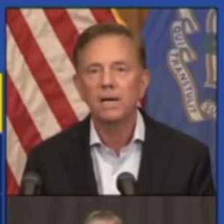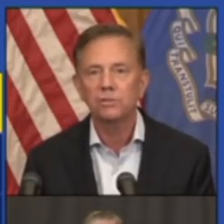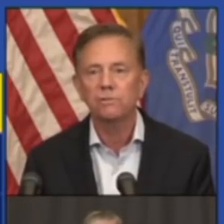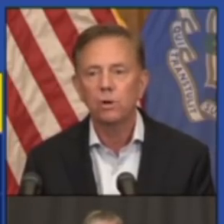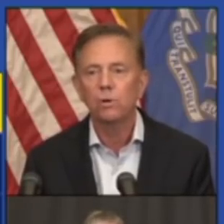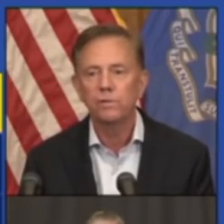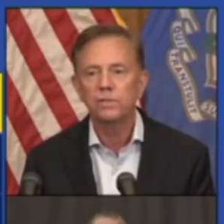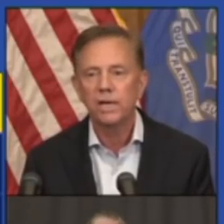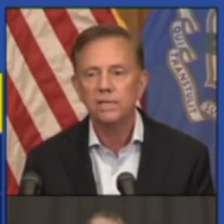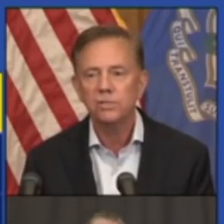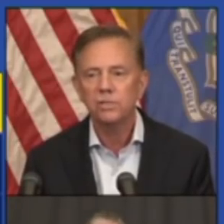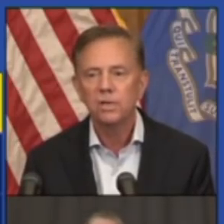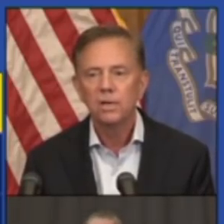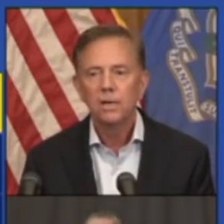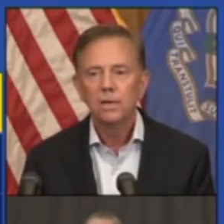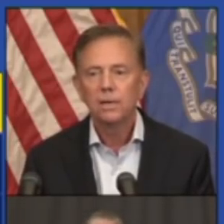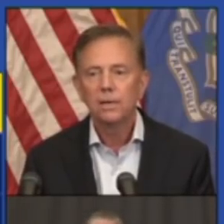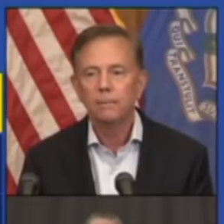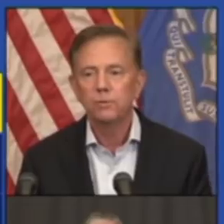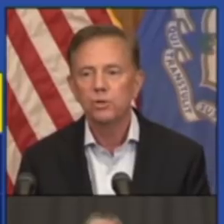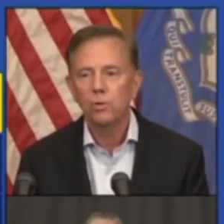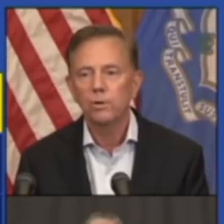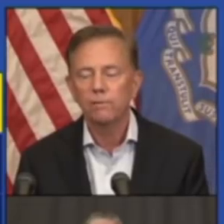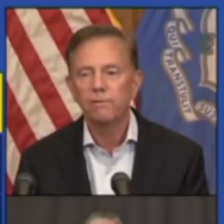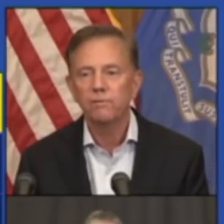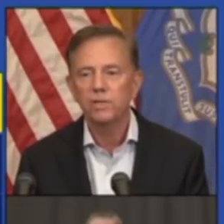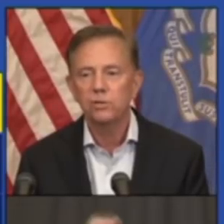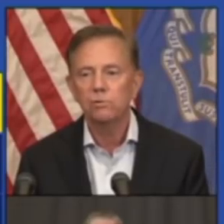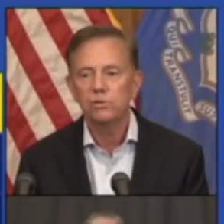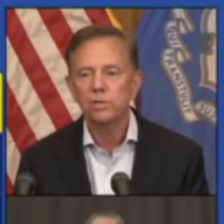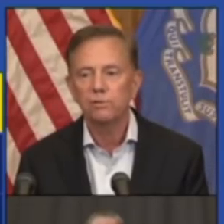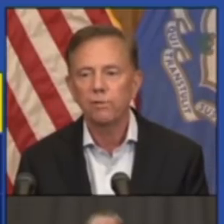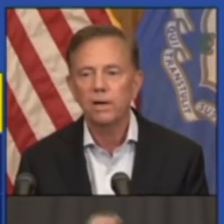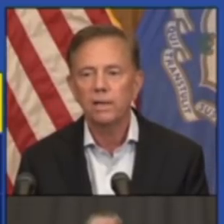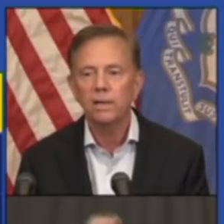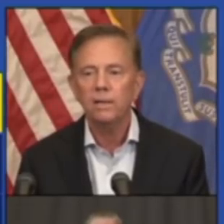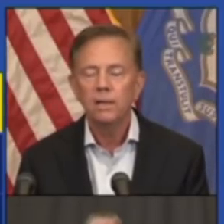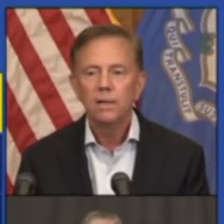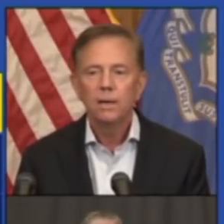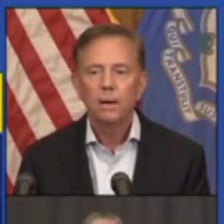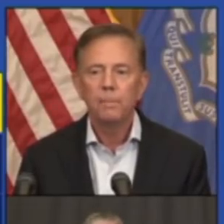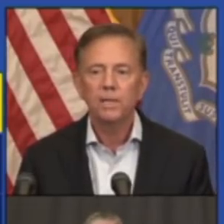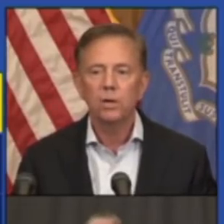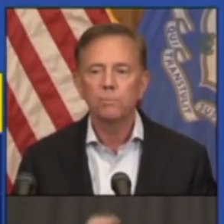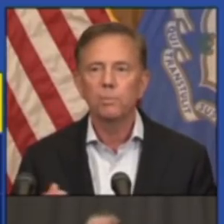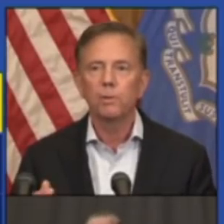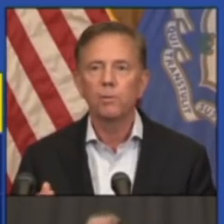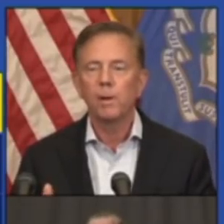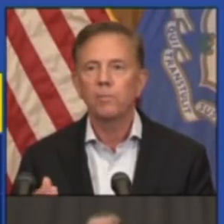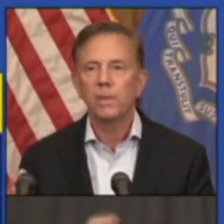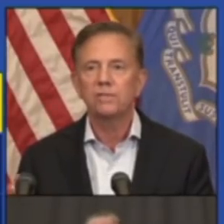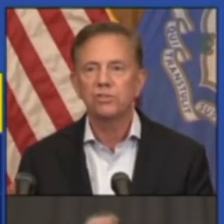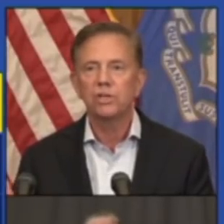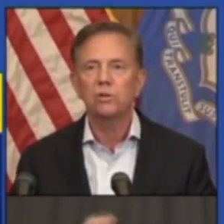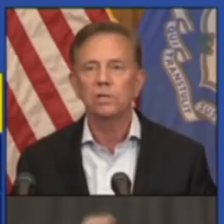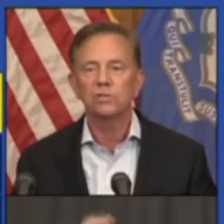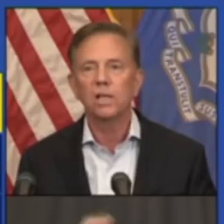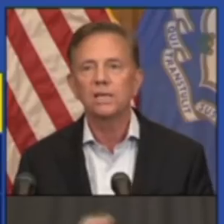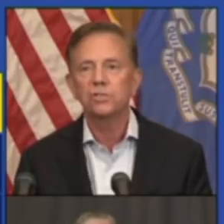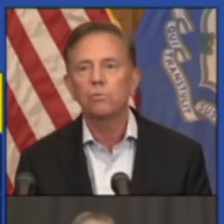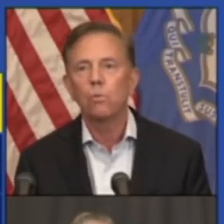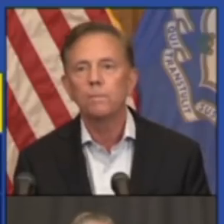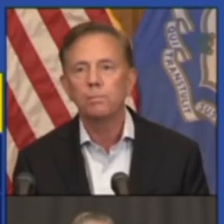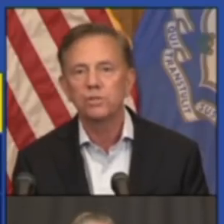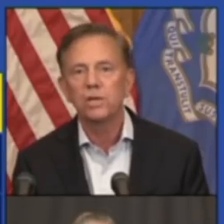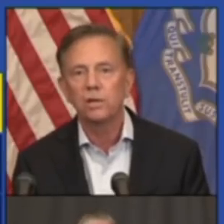positive COVID tests, 252 since Friday, a big number, but remember that still is